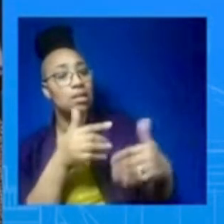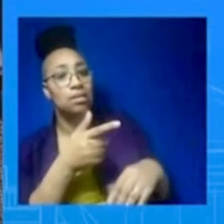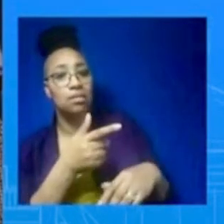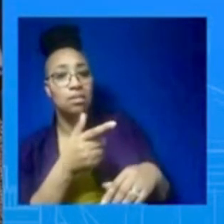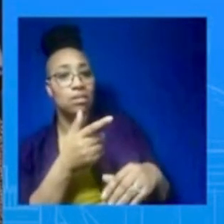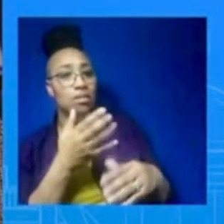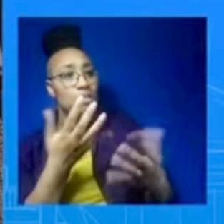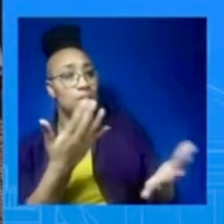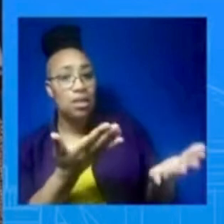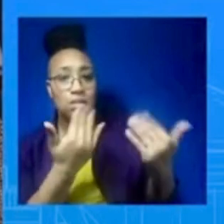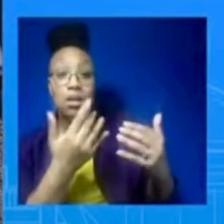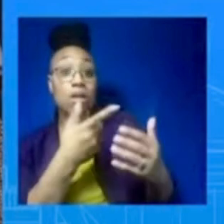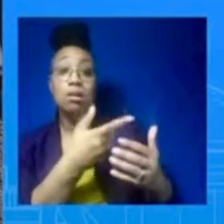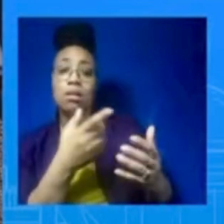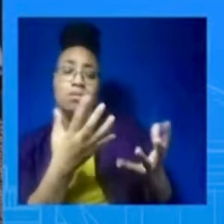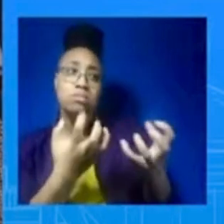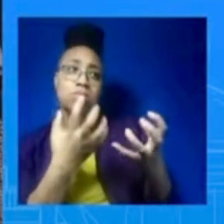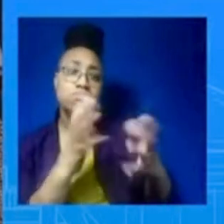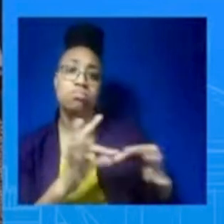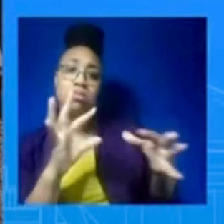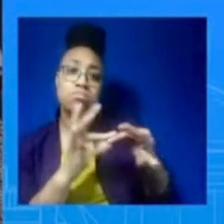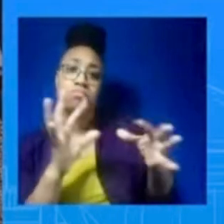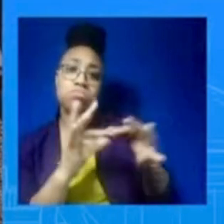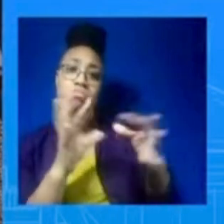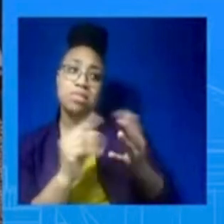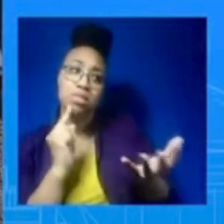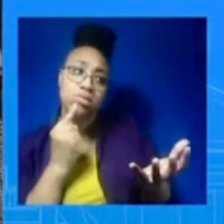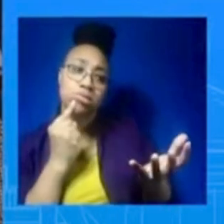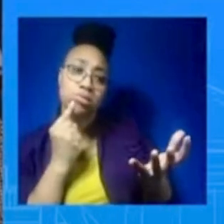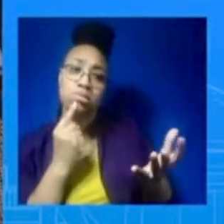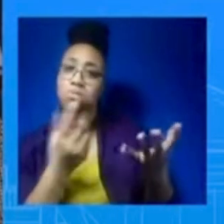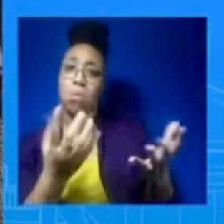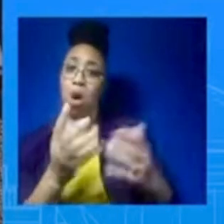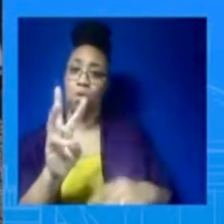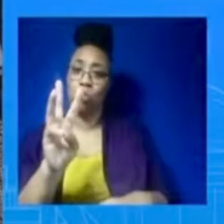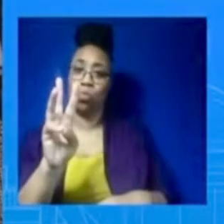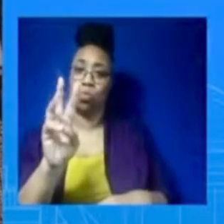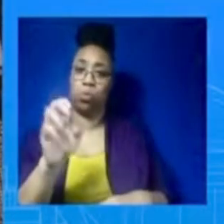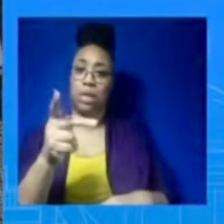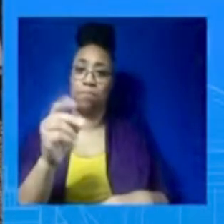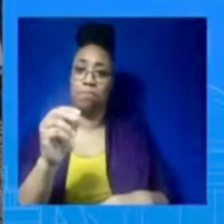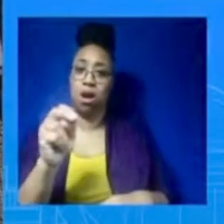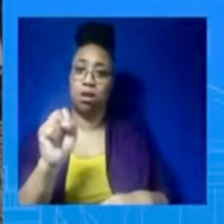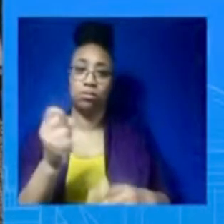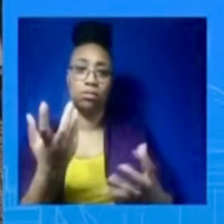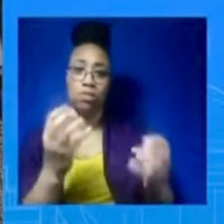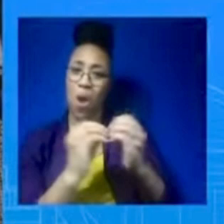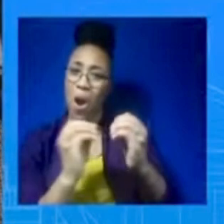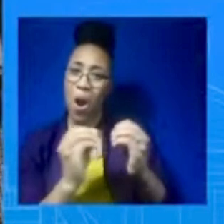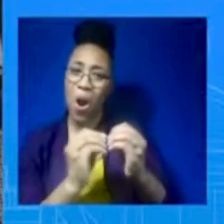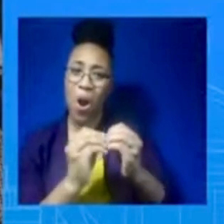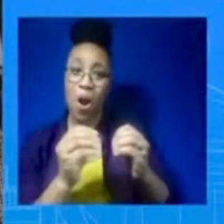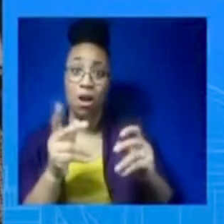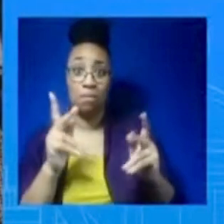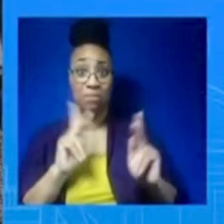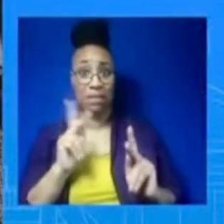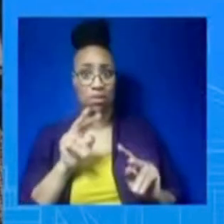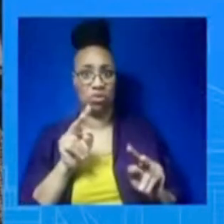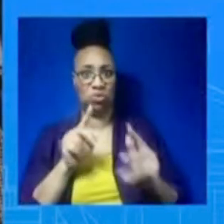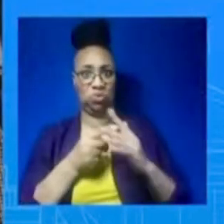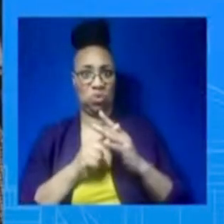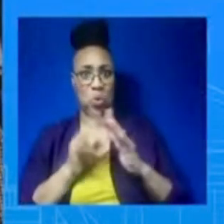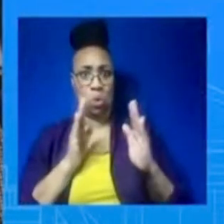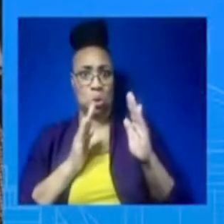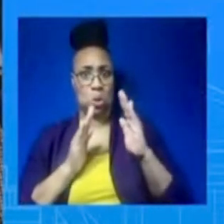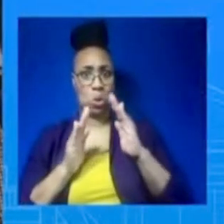everyone fears the offensive that is expected. So, you know, what do you say to Zelensky?